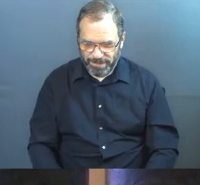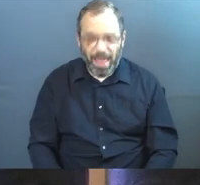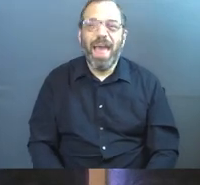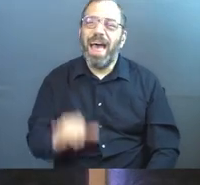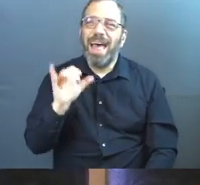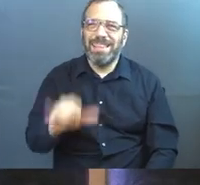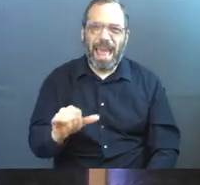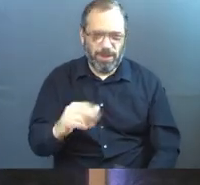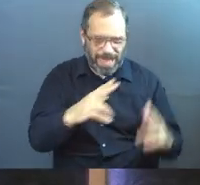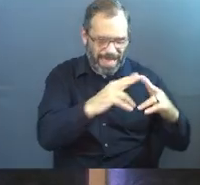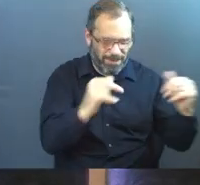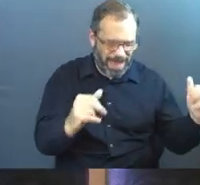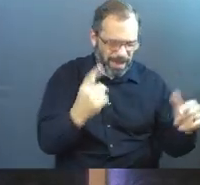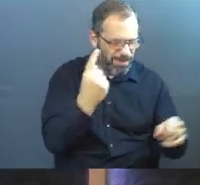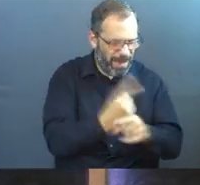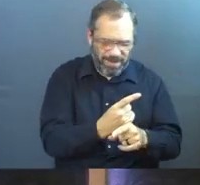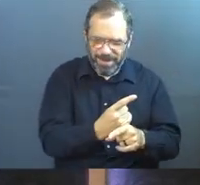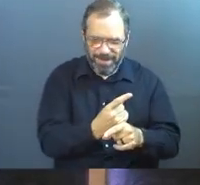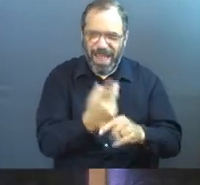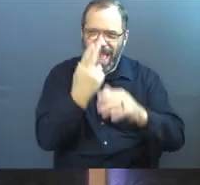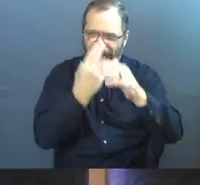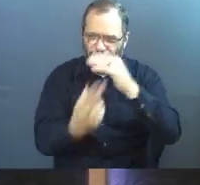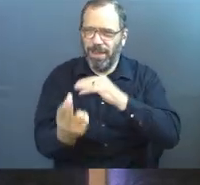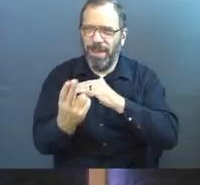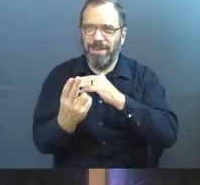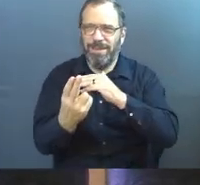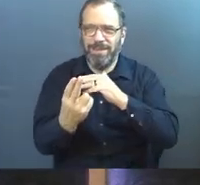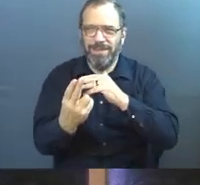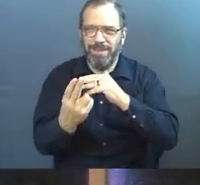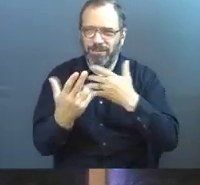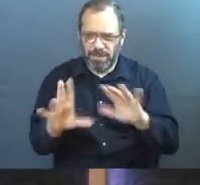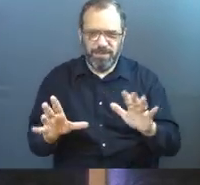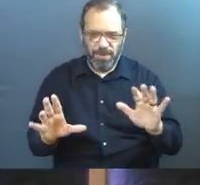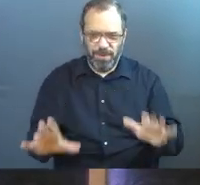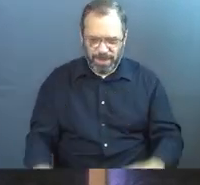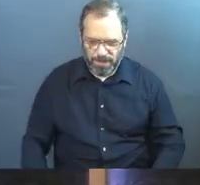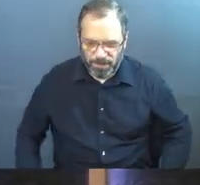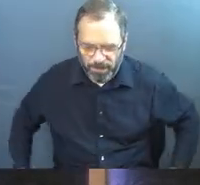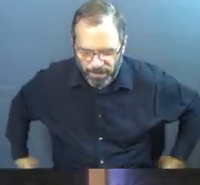that was like bacon ago, right? Like Habakkuk. Let's come back.